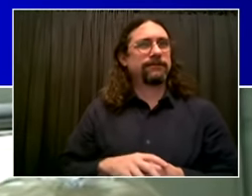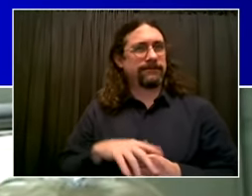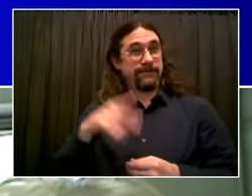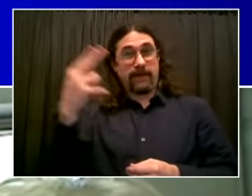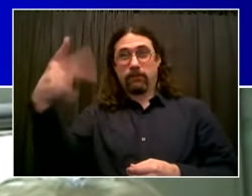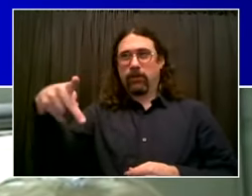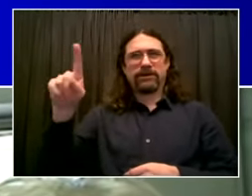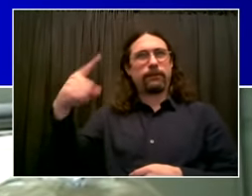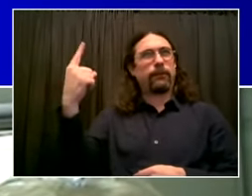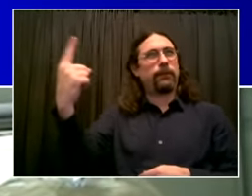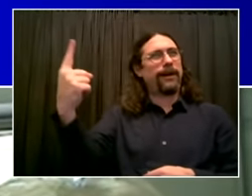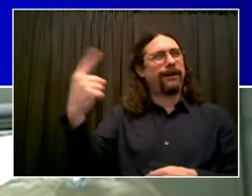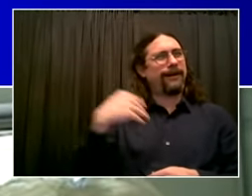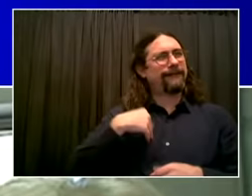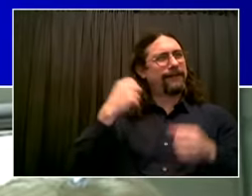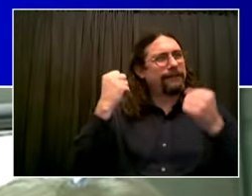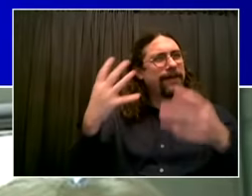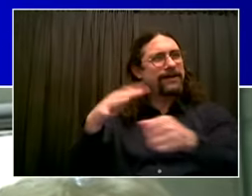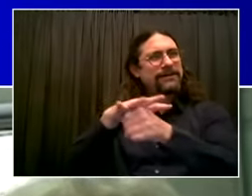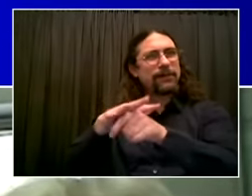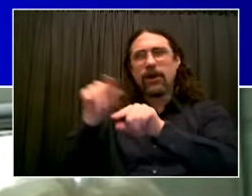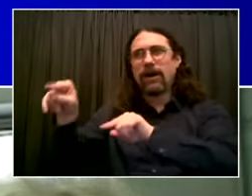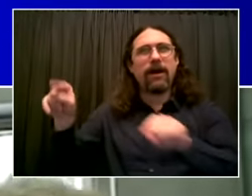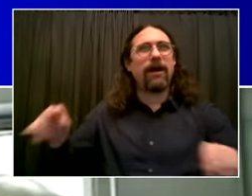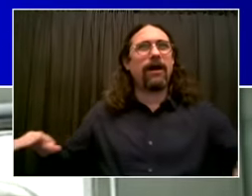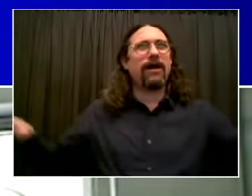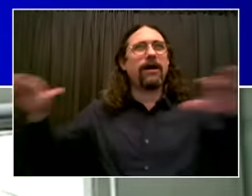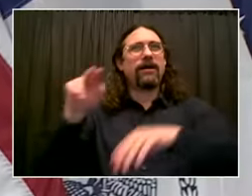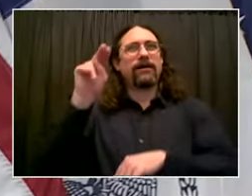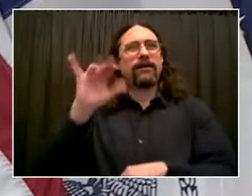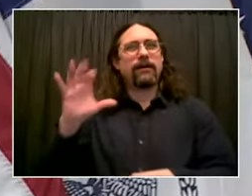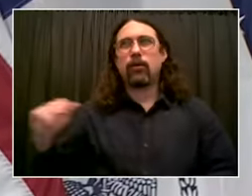thank you for being a part of that recovery. Thank you, sir.